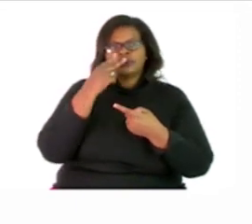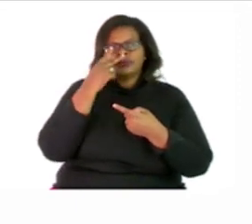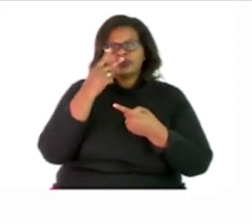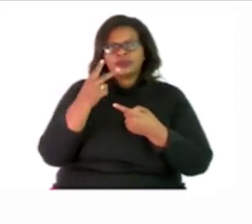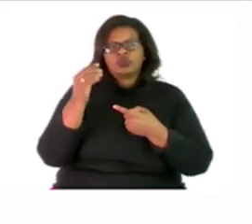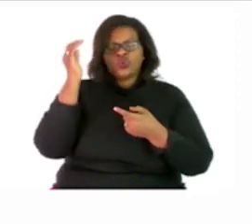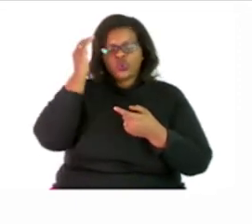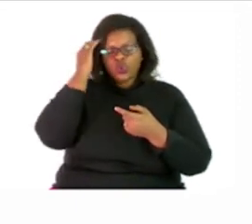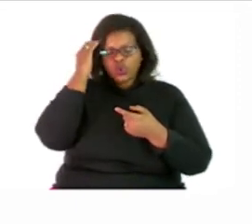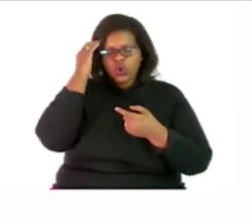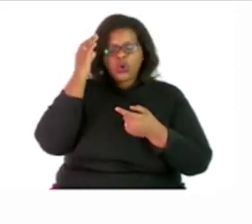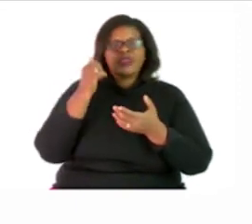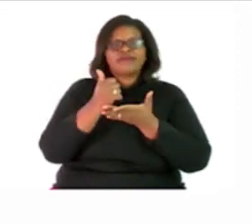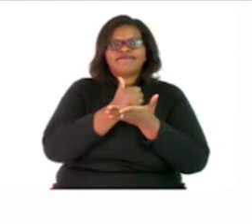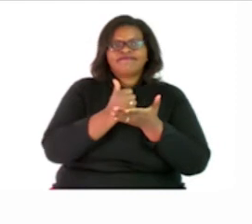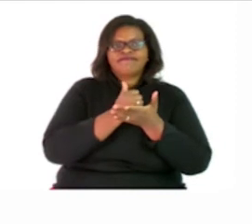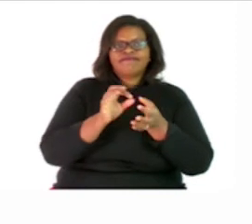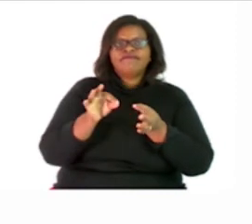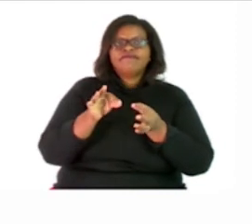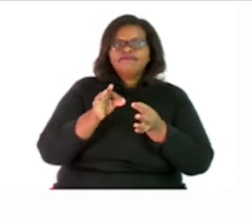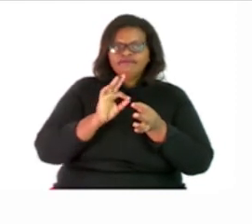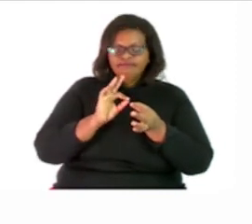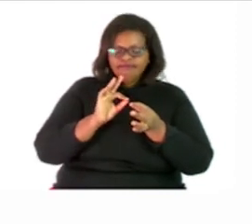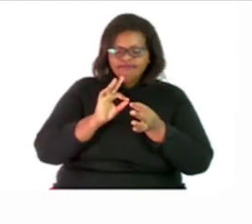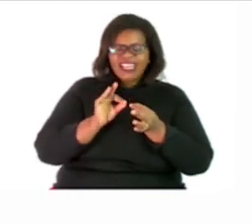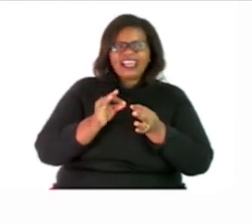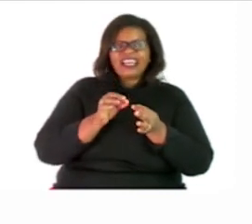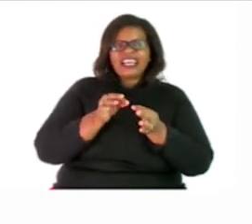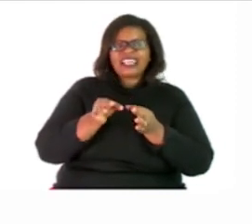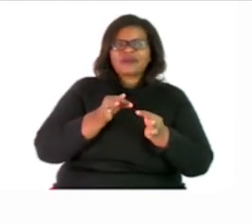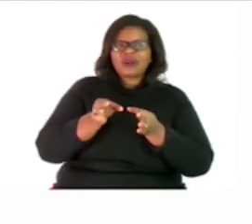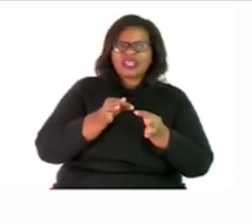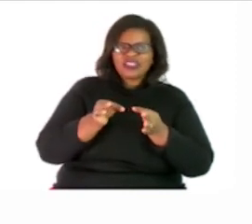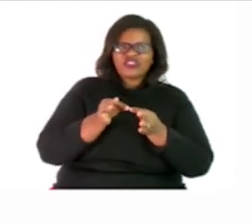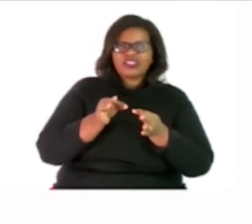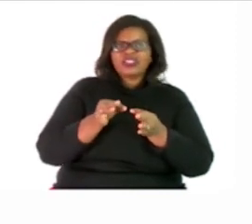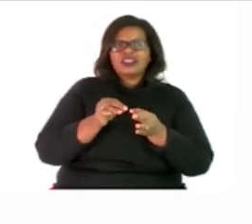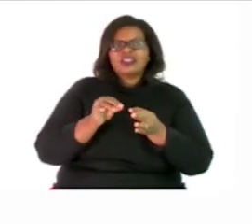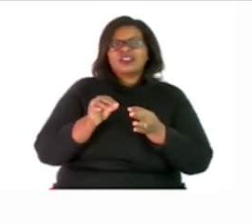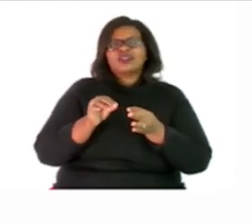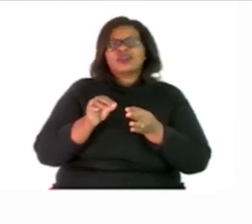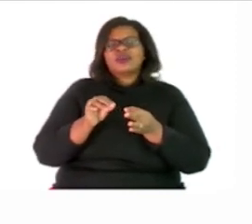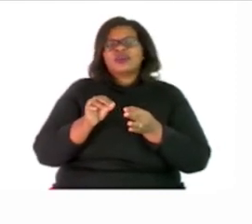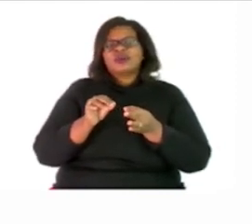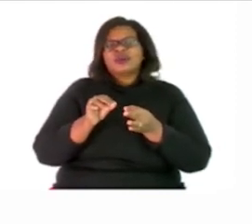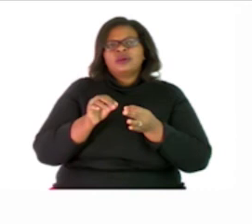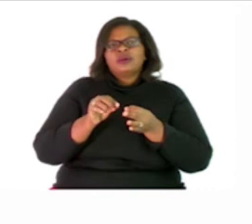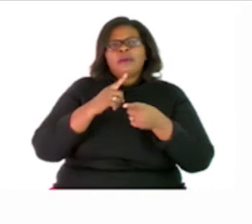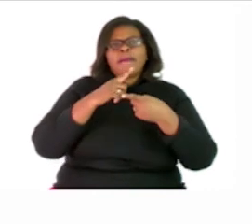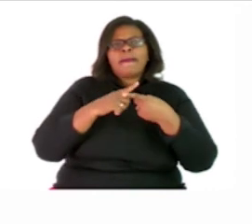definition of multiple there. What is a multiple? I am reading. A multiple is a result